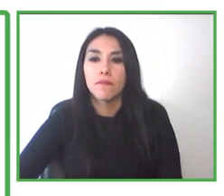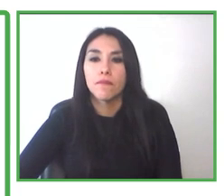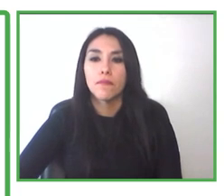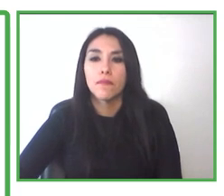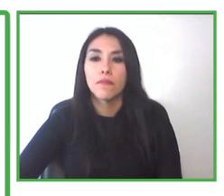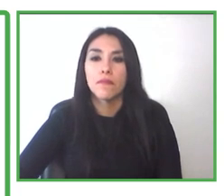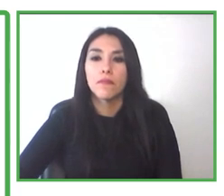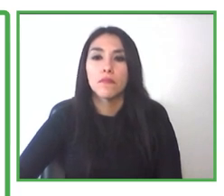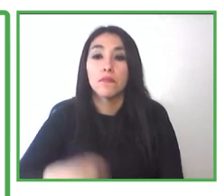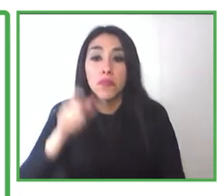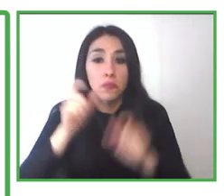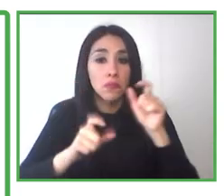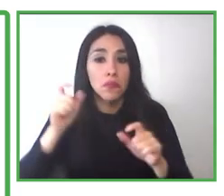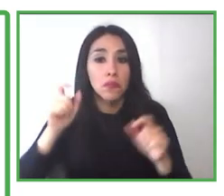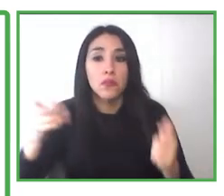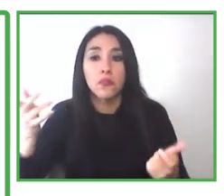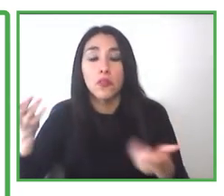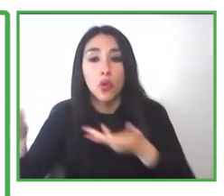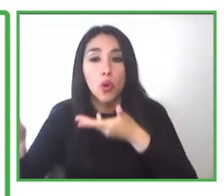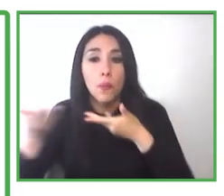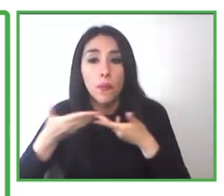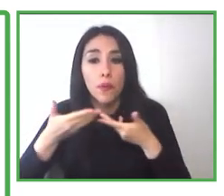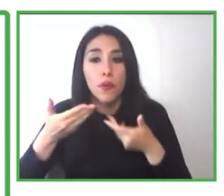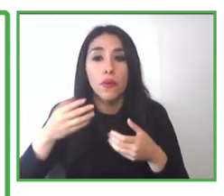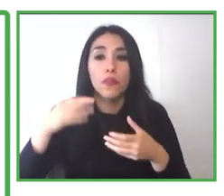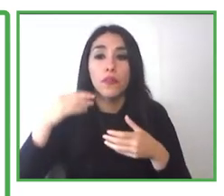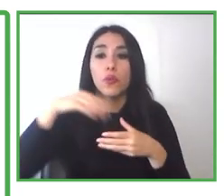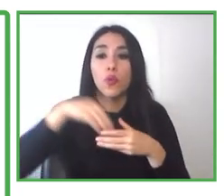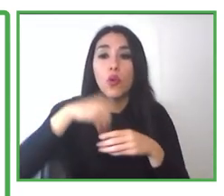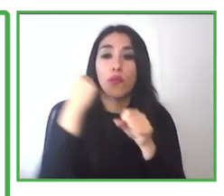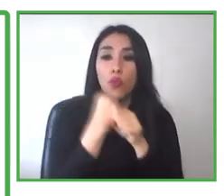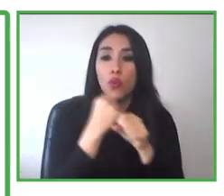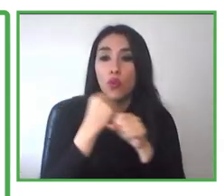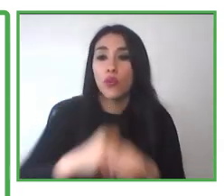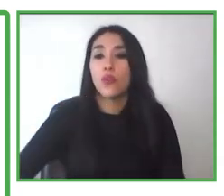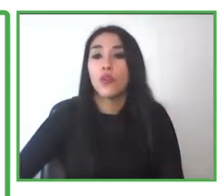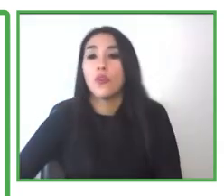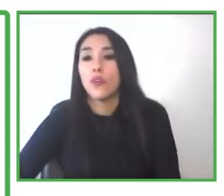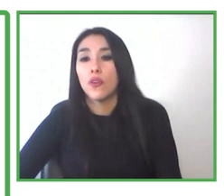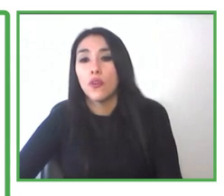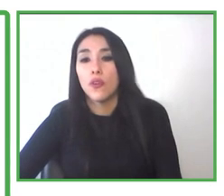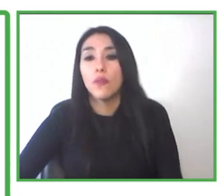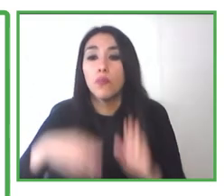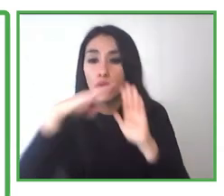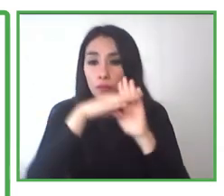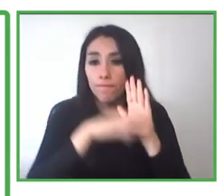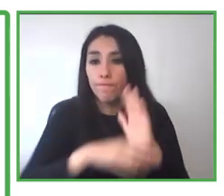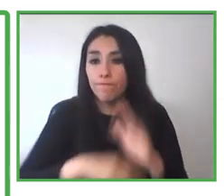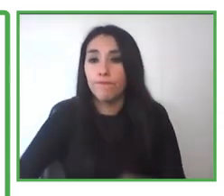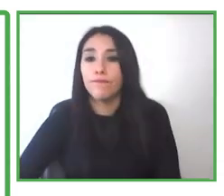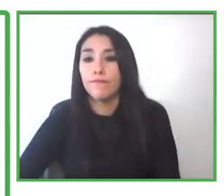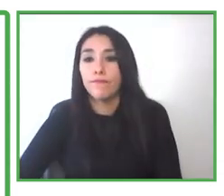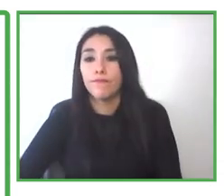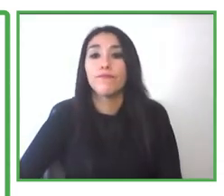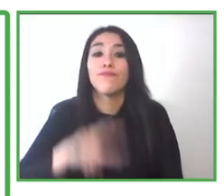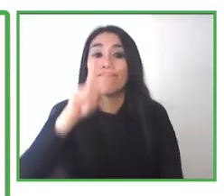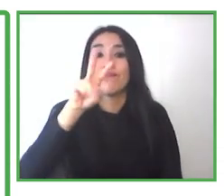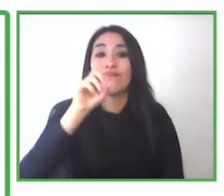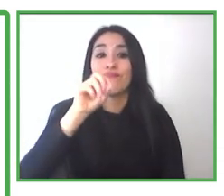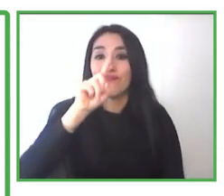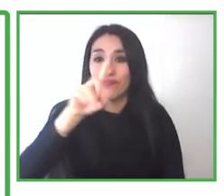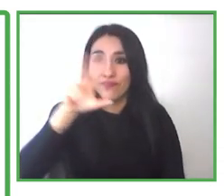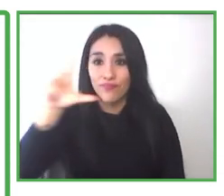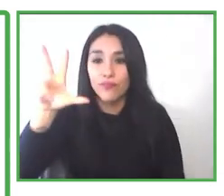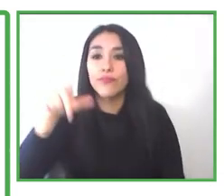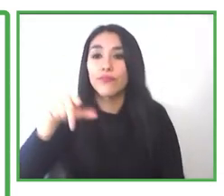some of the testimonials from participants on the labor inclusion program. So, so we